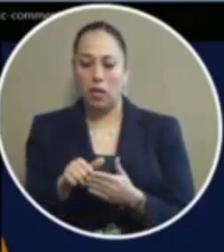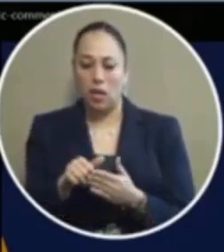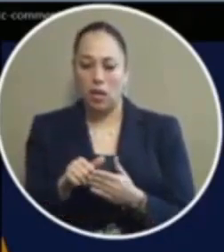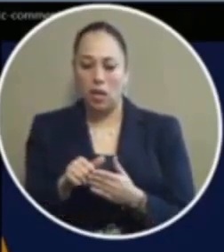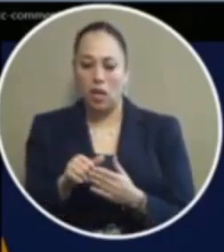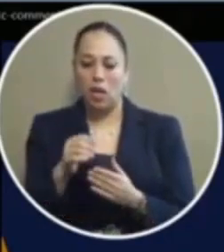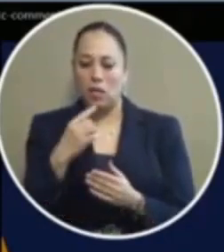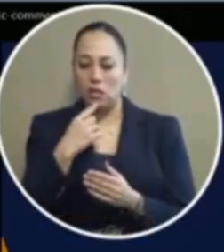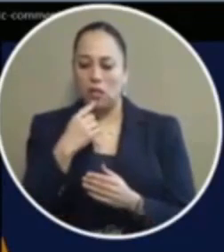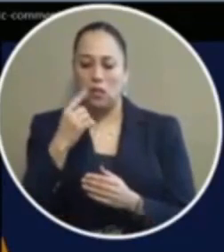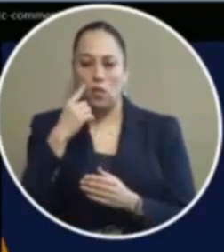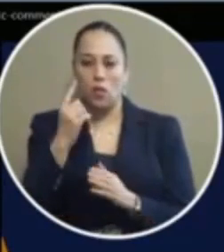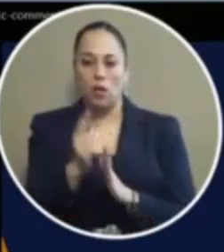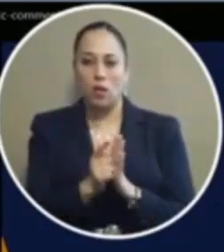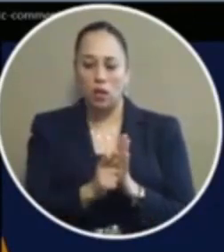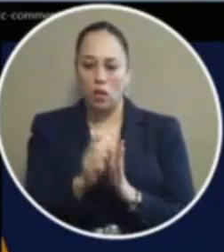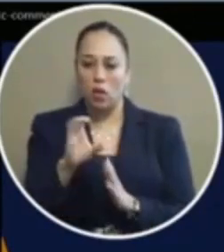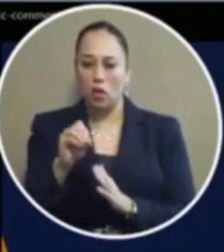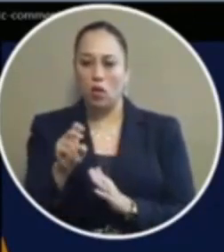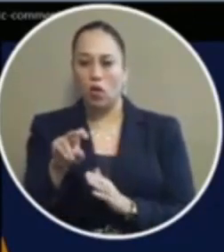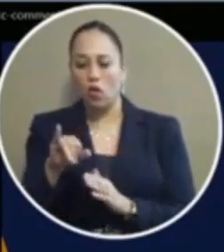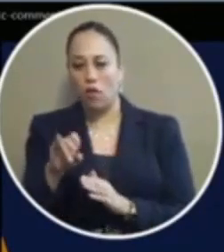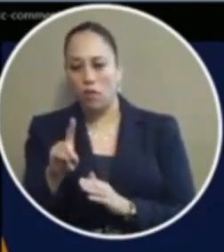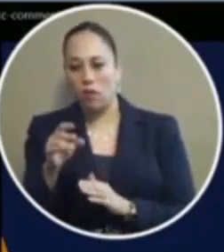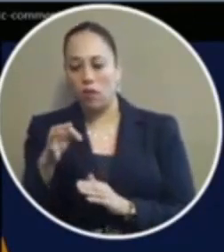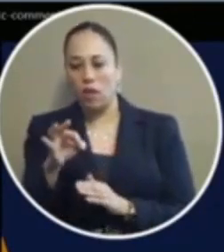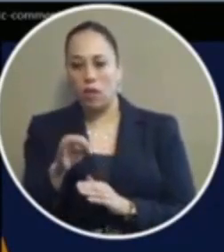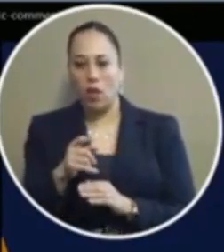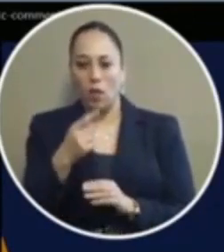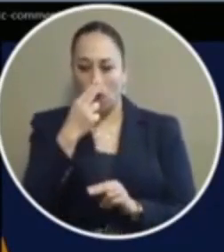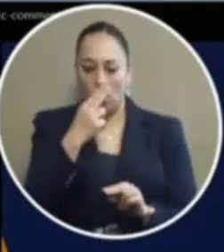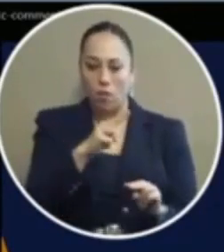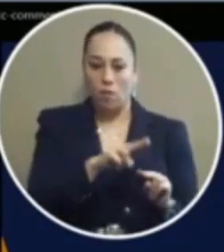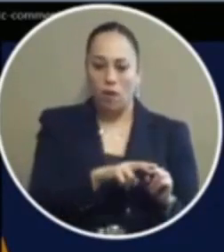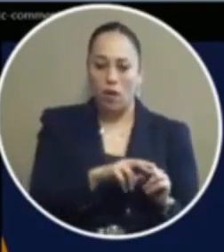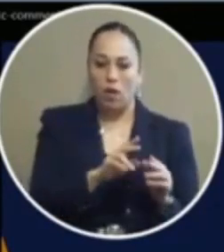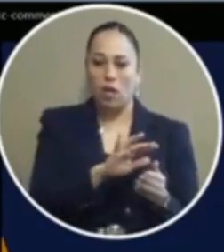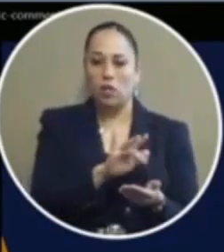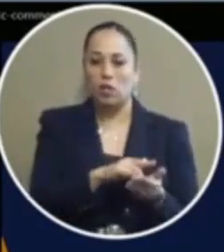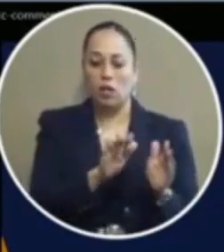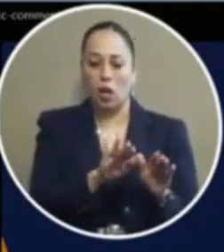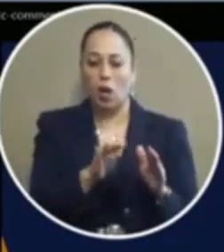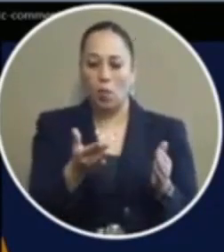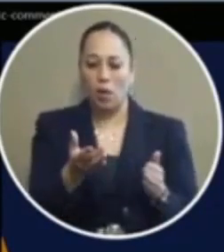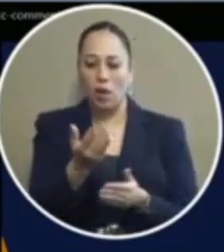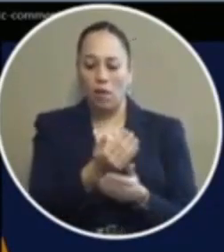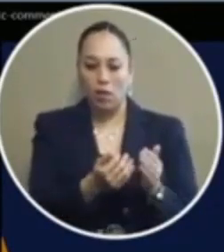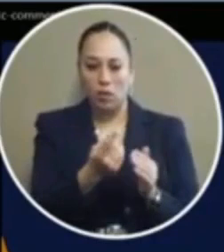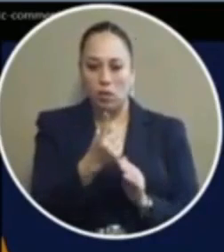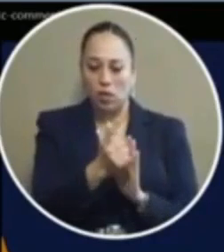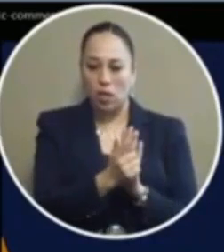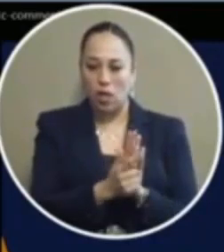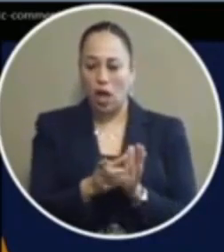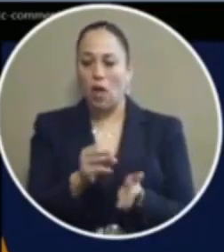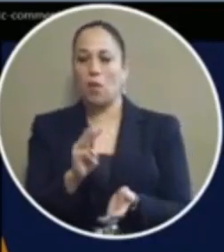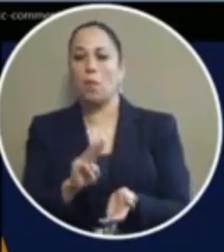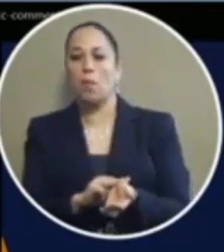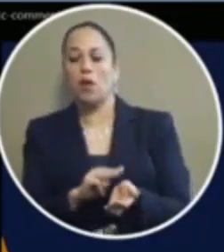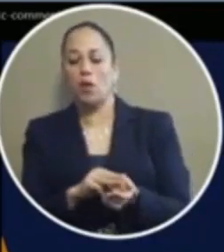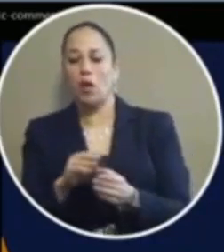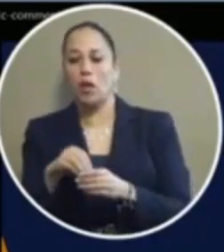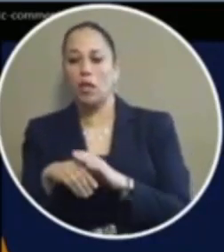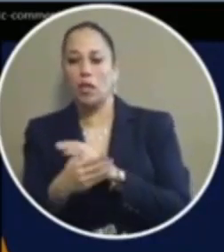states where it is legal during covid 19. recreational and medical dispensaries are open in every single legal and medical state in this country